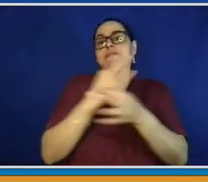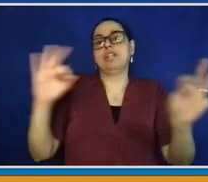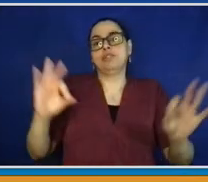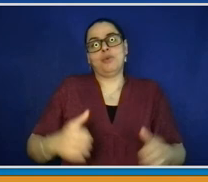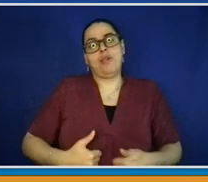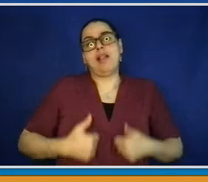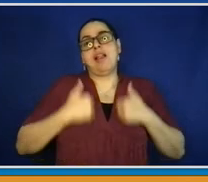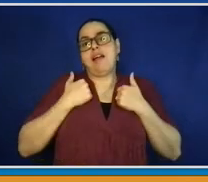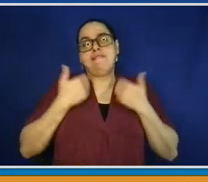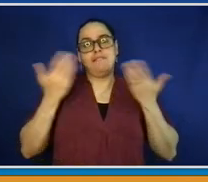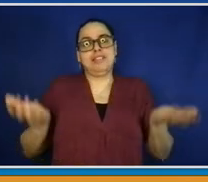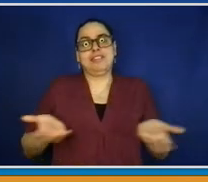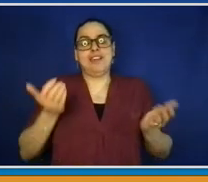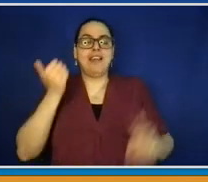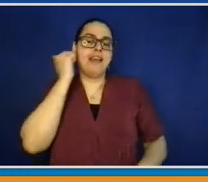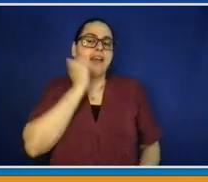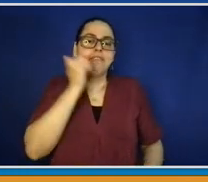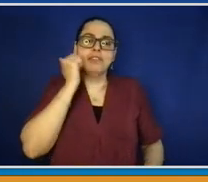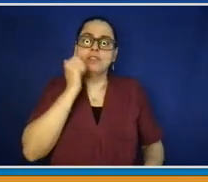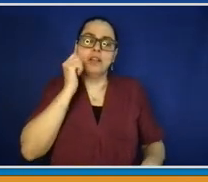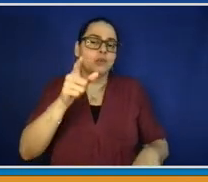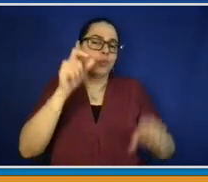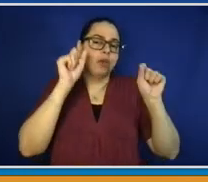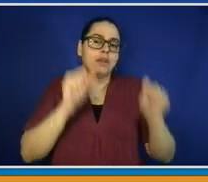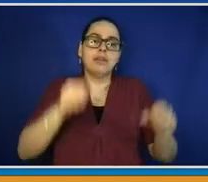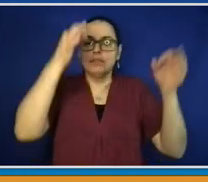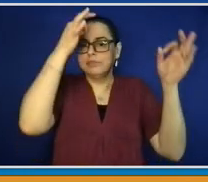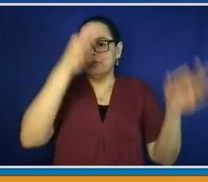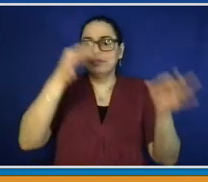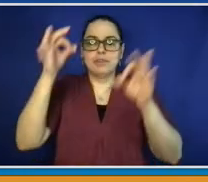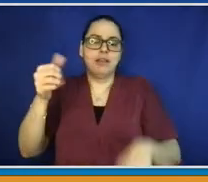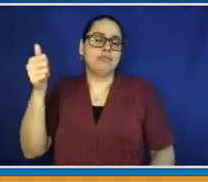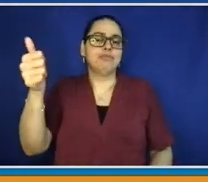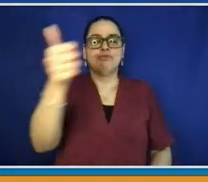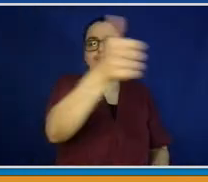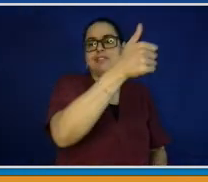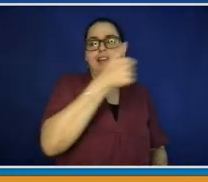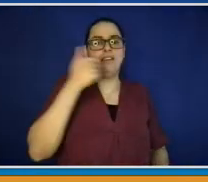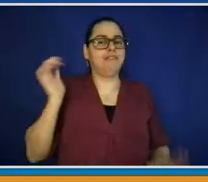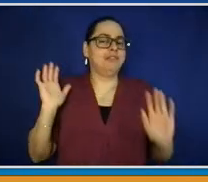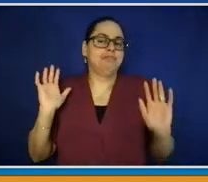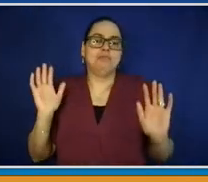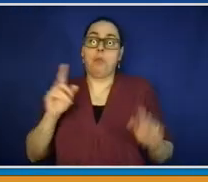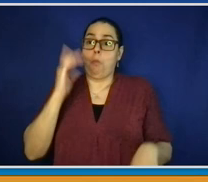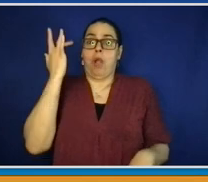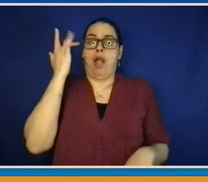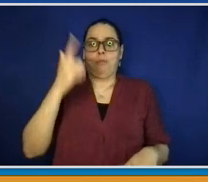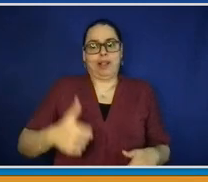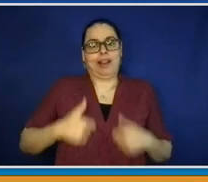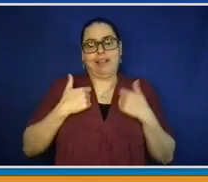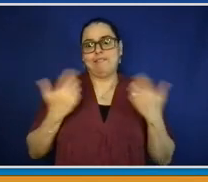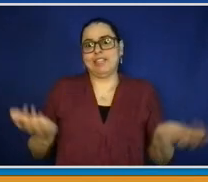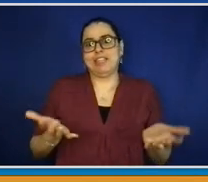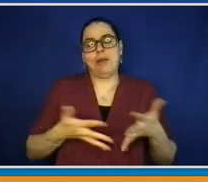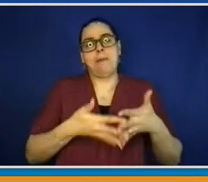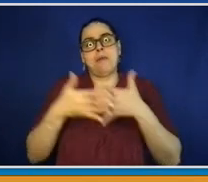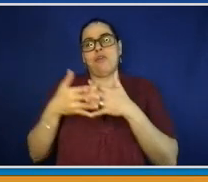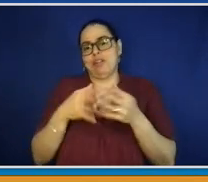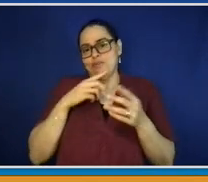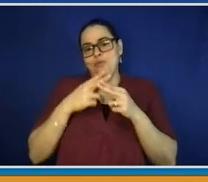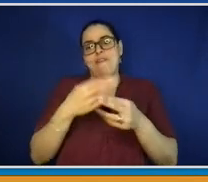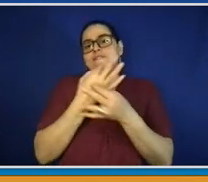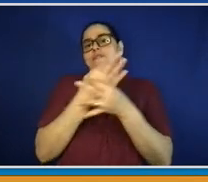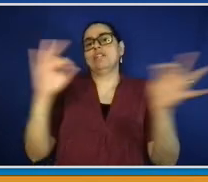better United States of America. And so today, we wish the flag a happy birthday. We hope that you'll vote. We hope that you'll engage